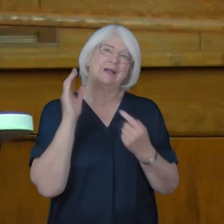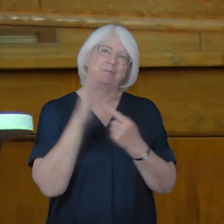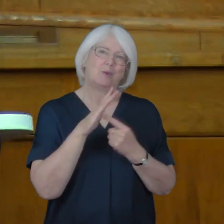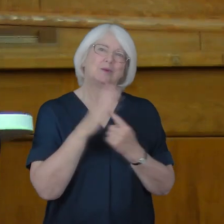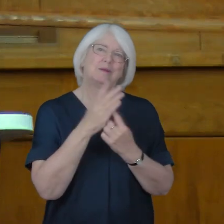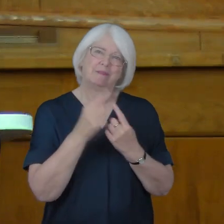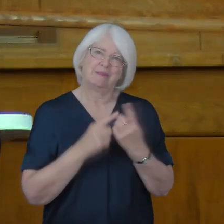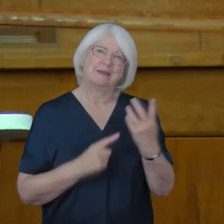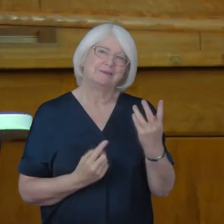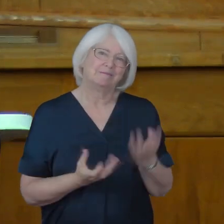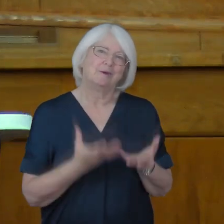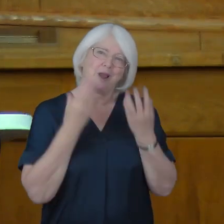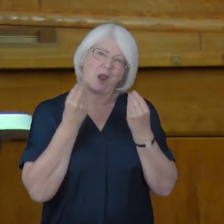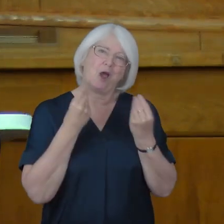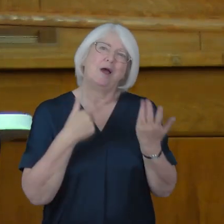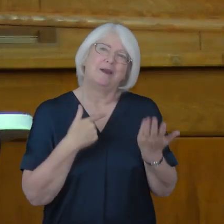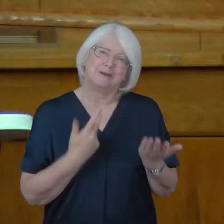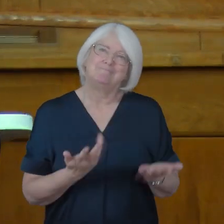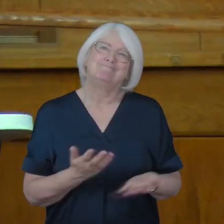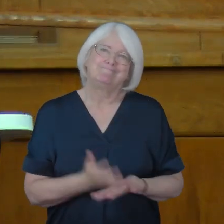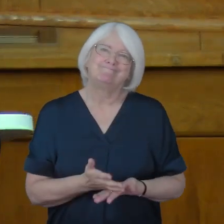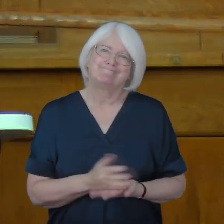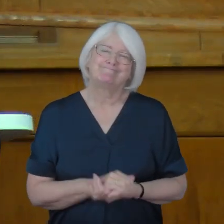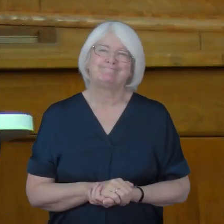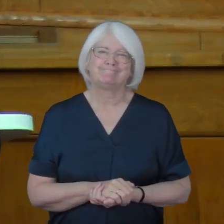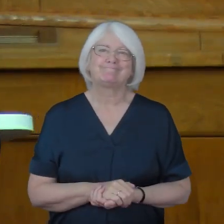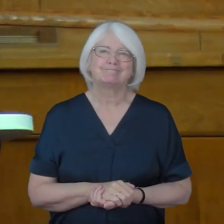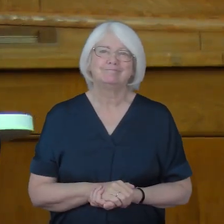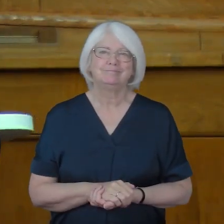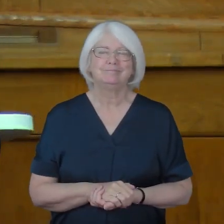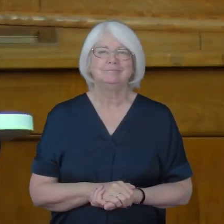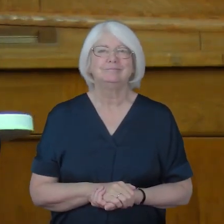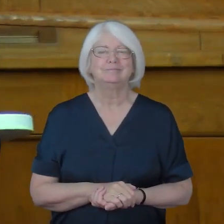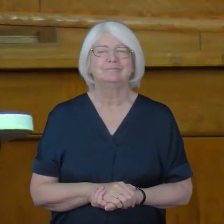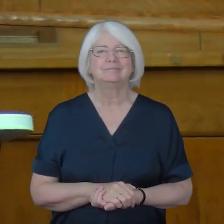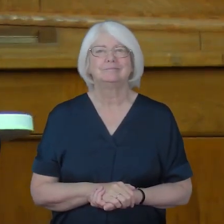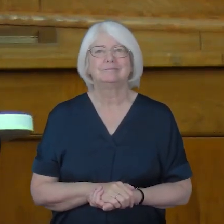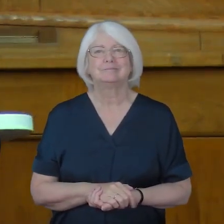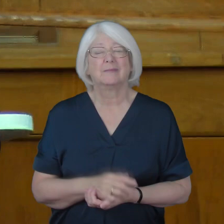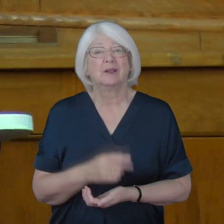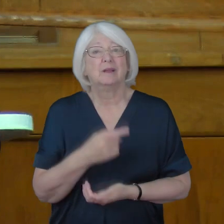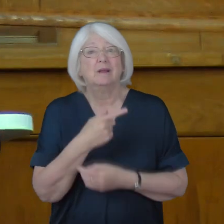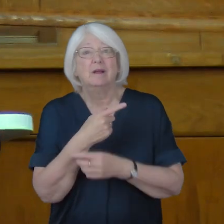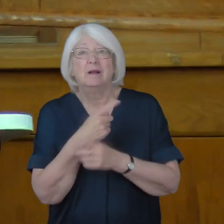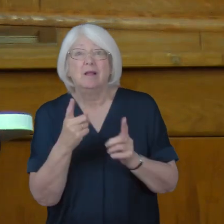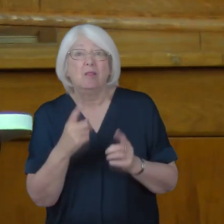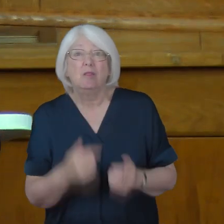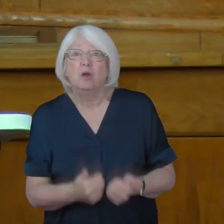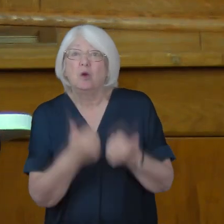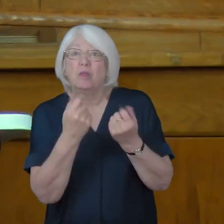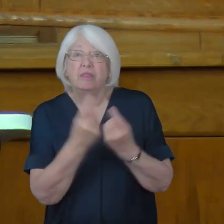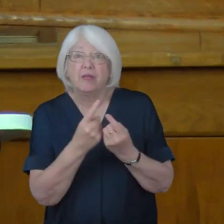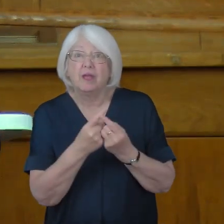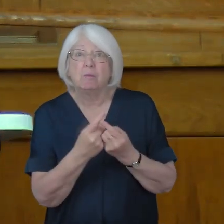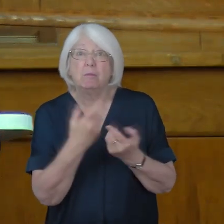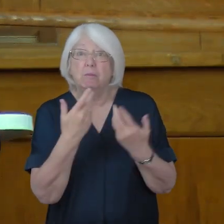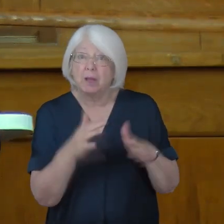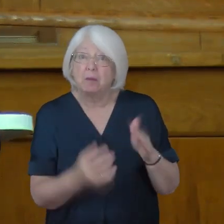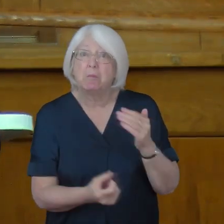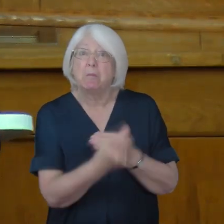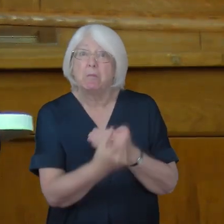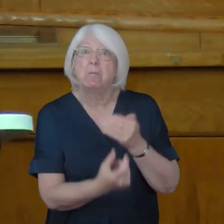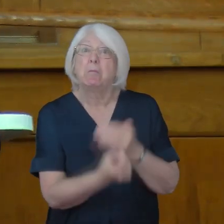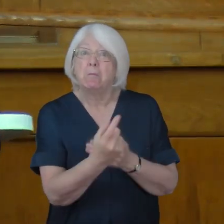important things for us to learn. I am thankful for the good things that have